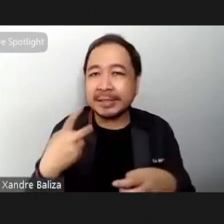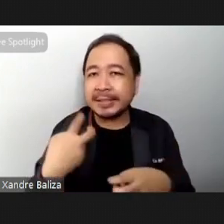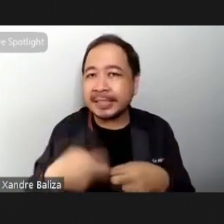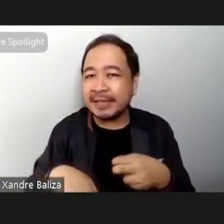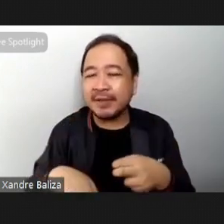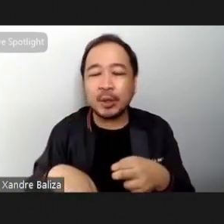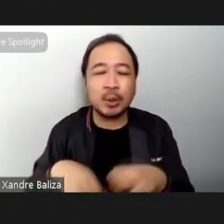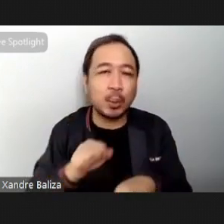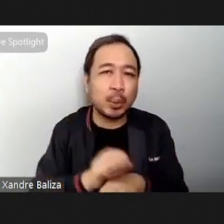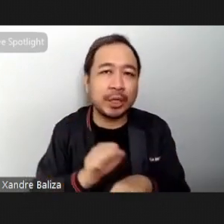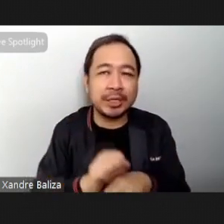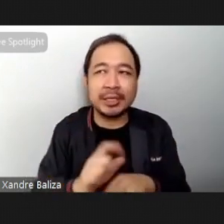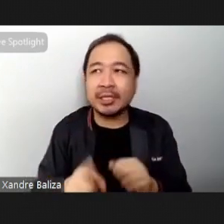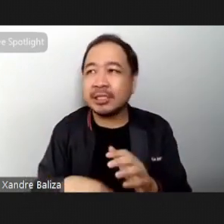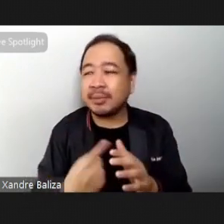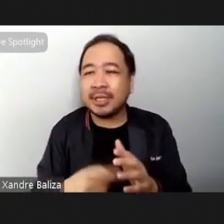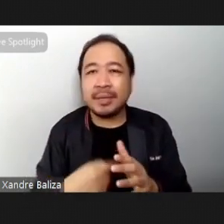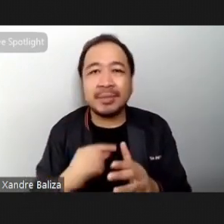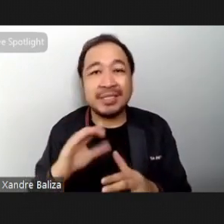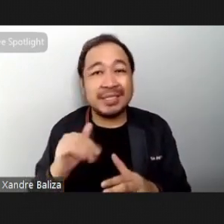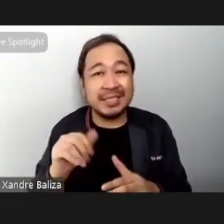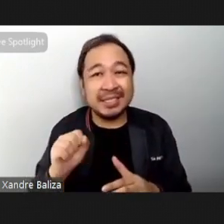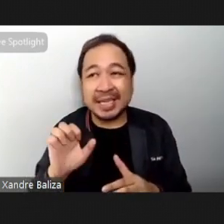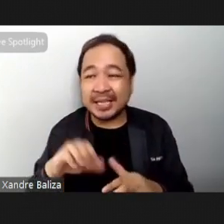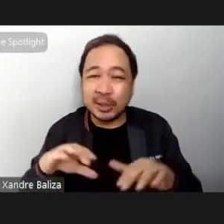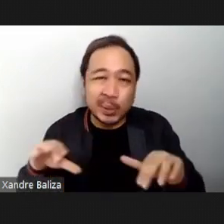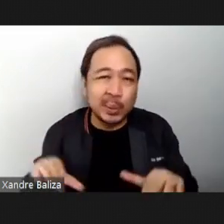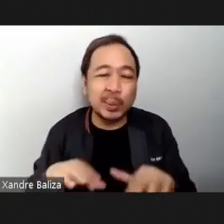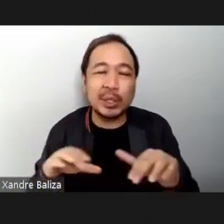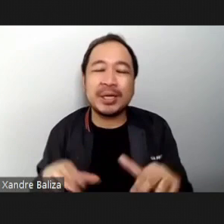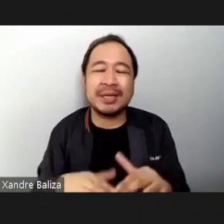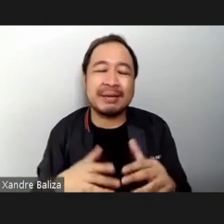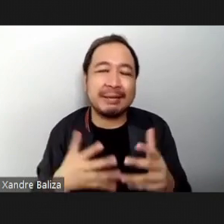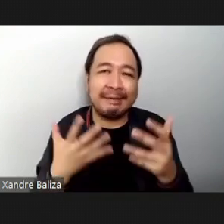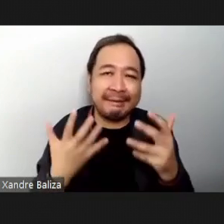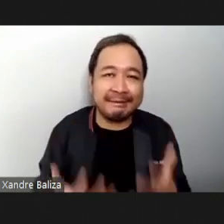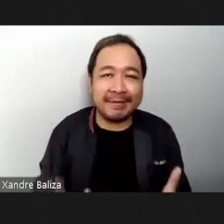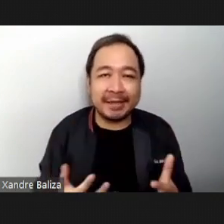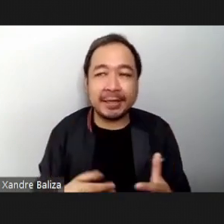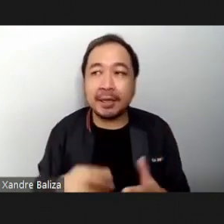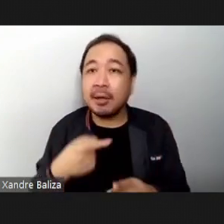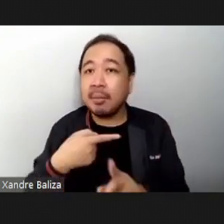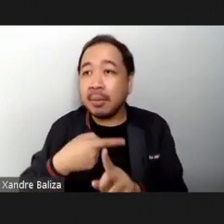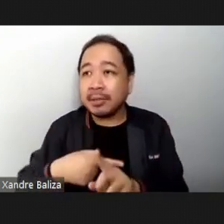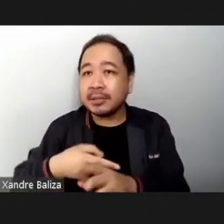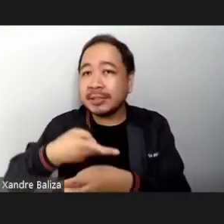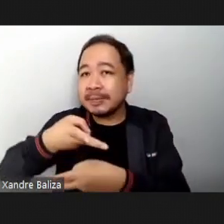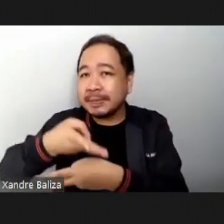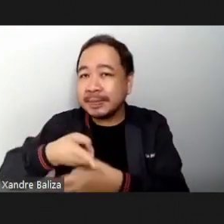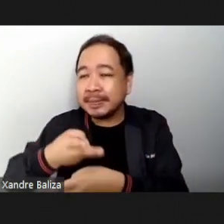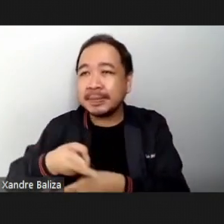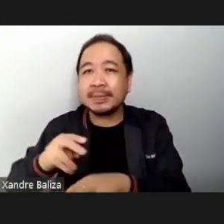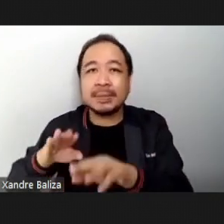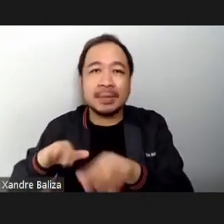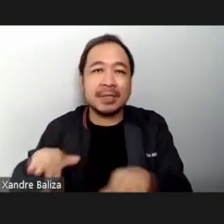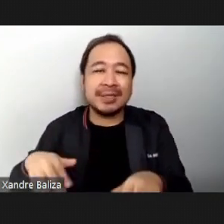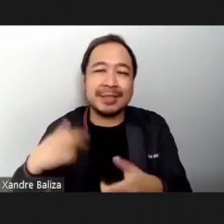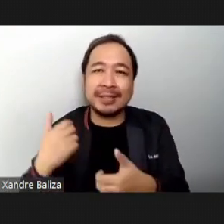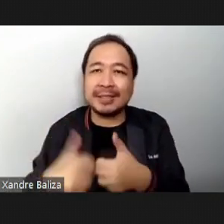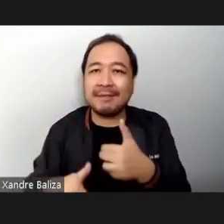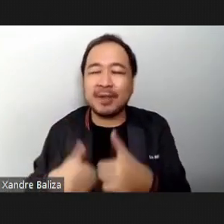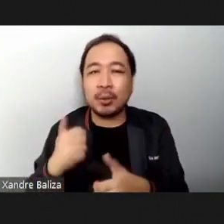caseloads are very heavy And you have to handle children in difficult situations And